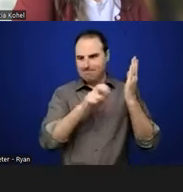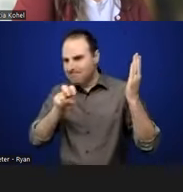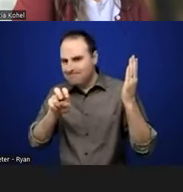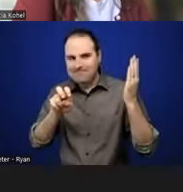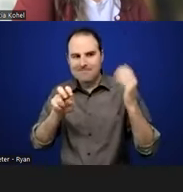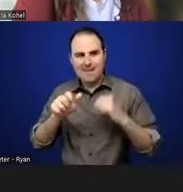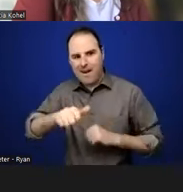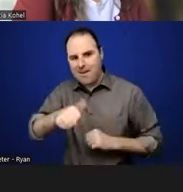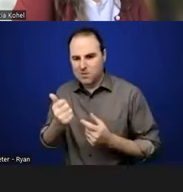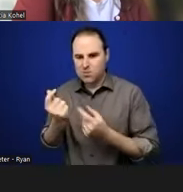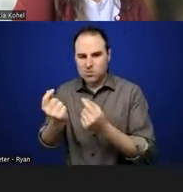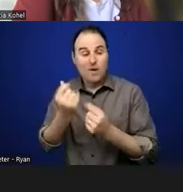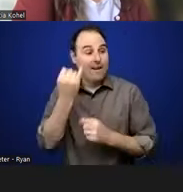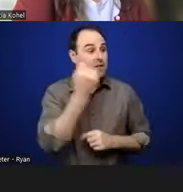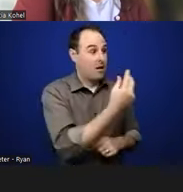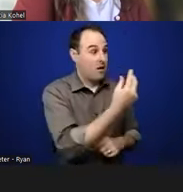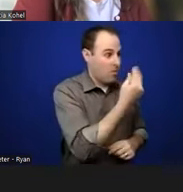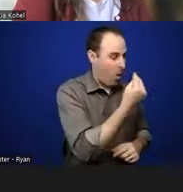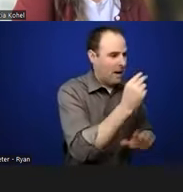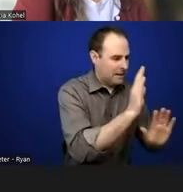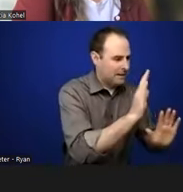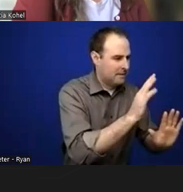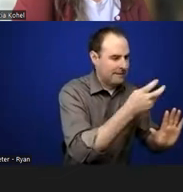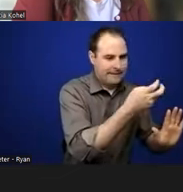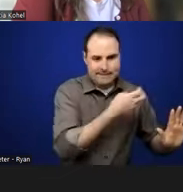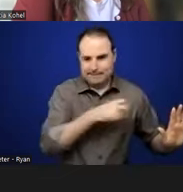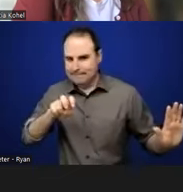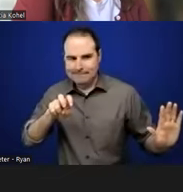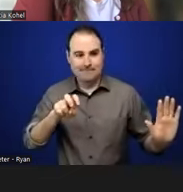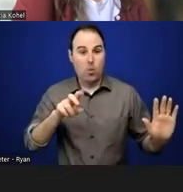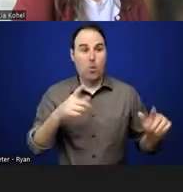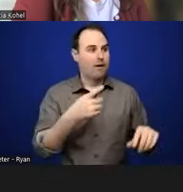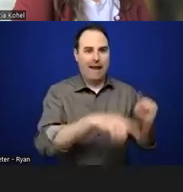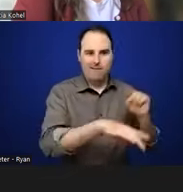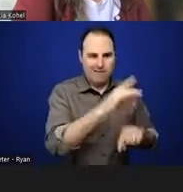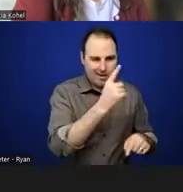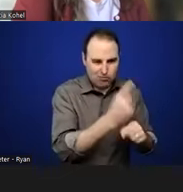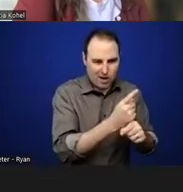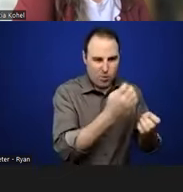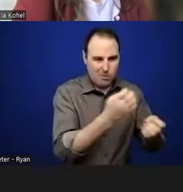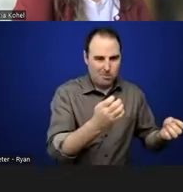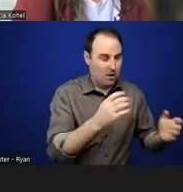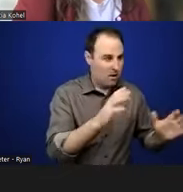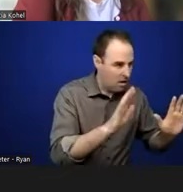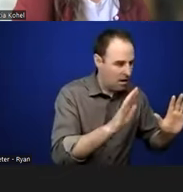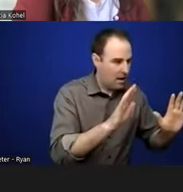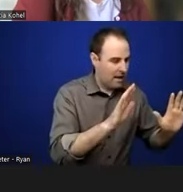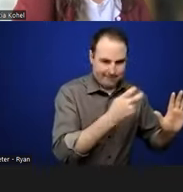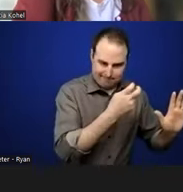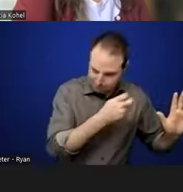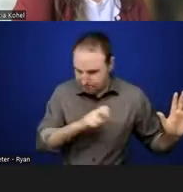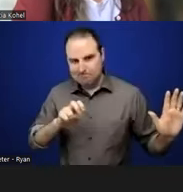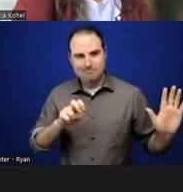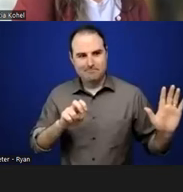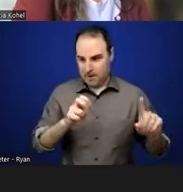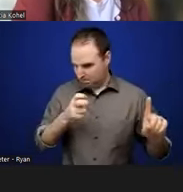something, when you can't find the right equipment for something, you just continuously pivot and pivot and